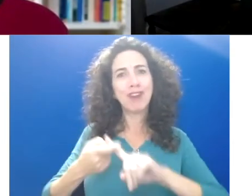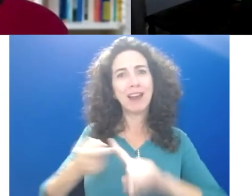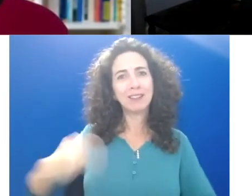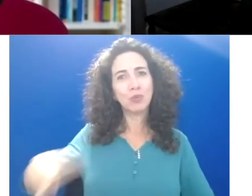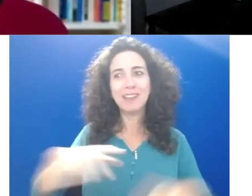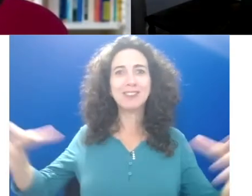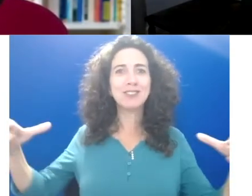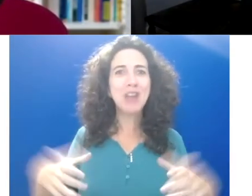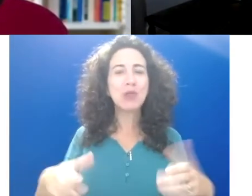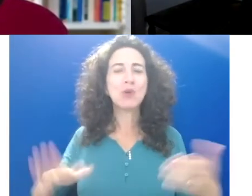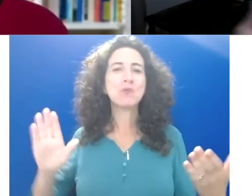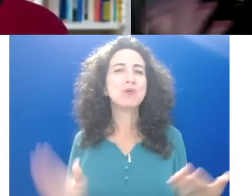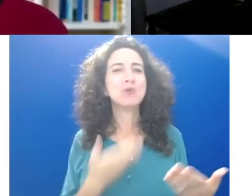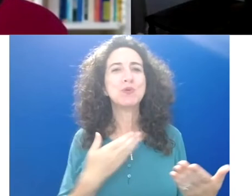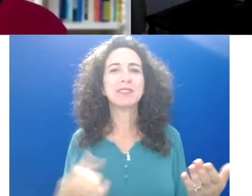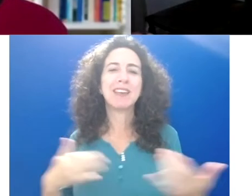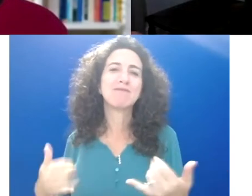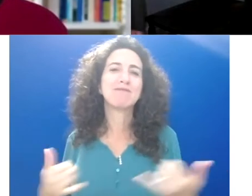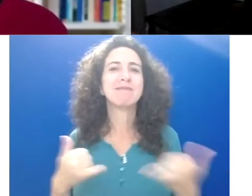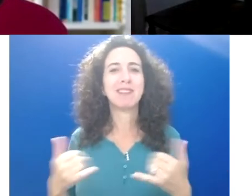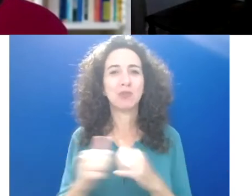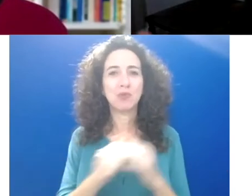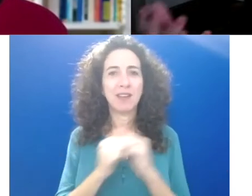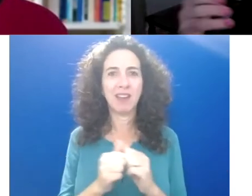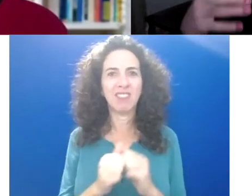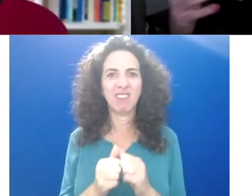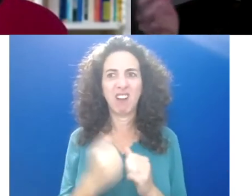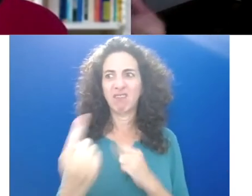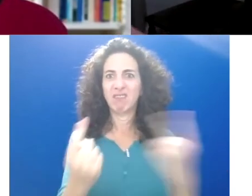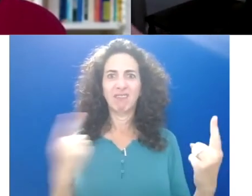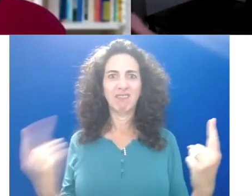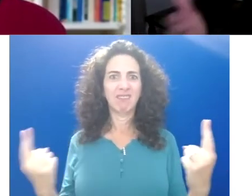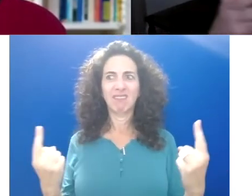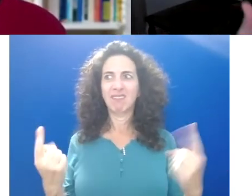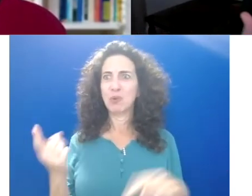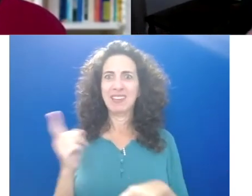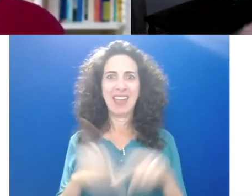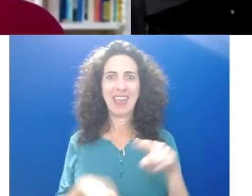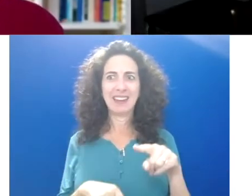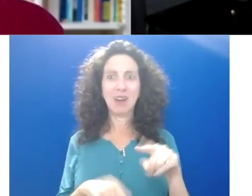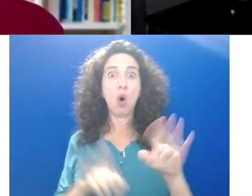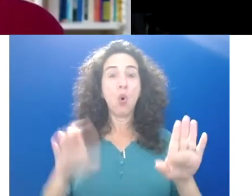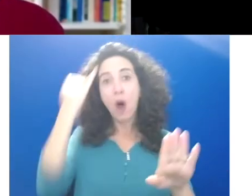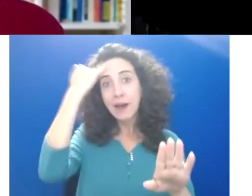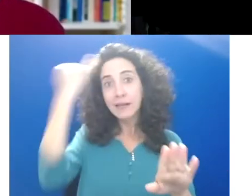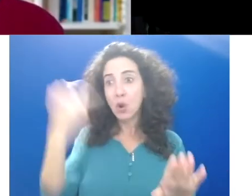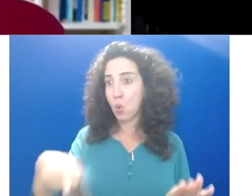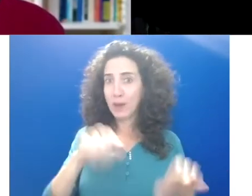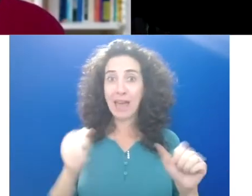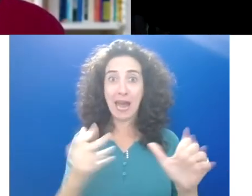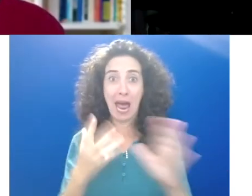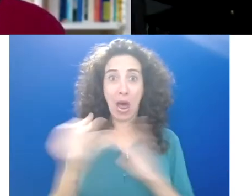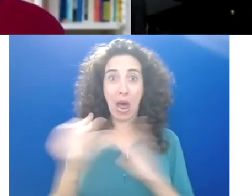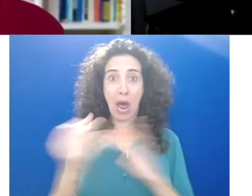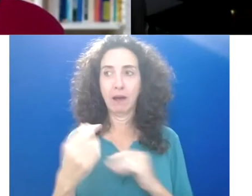parts was not being able to do that, but we realized, well, we still could do it. We just needed to go outside, wear masks, be like 15 feet